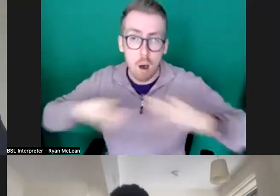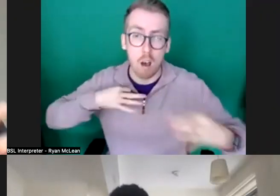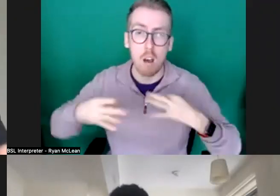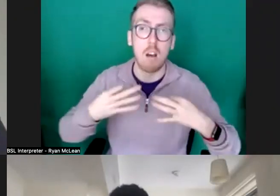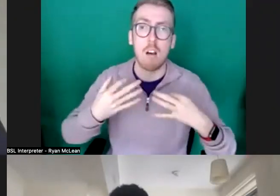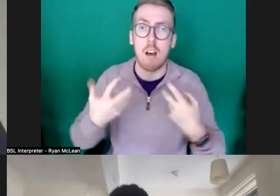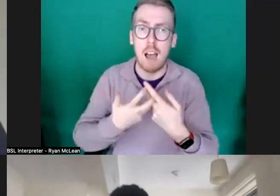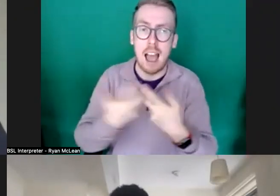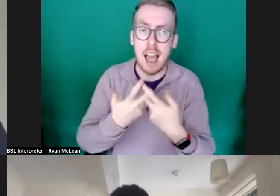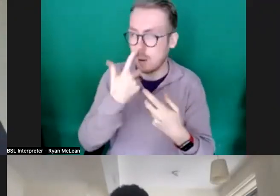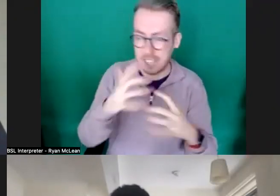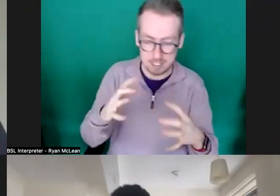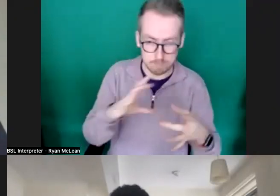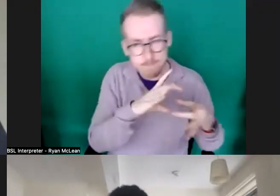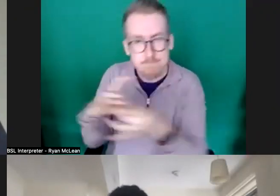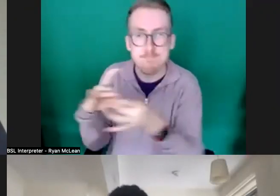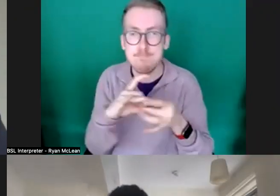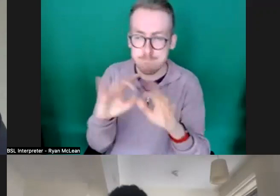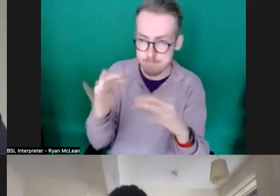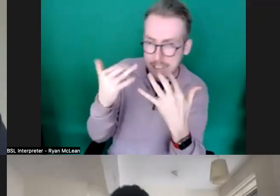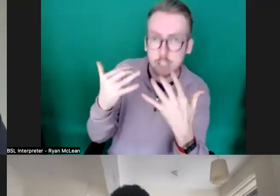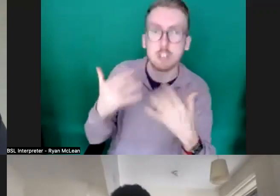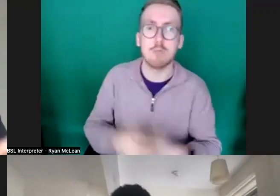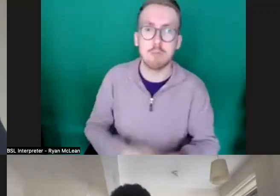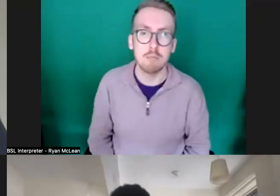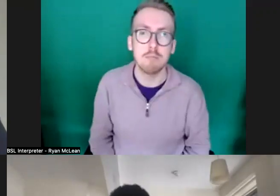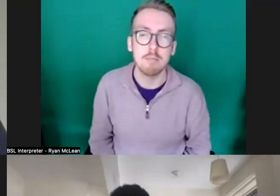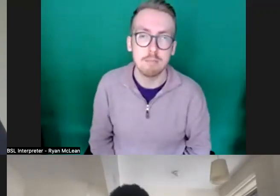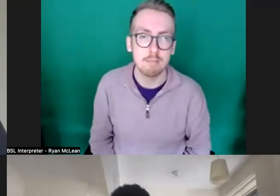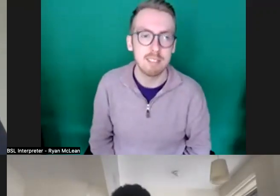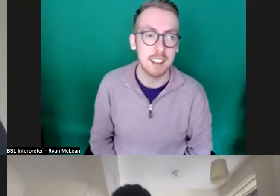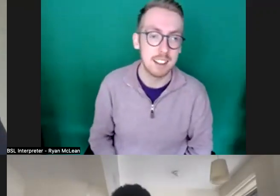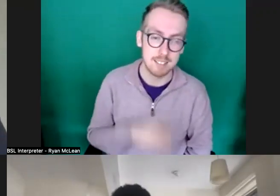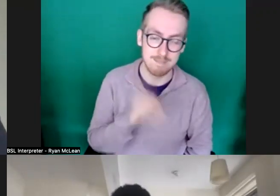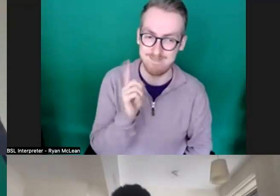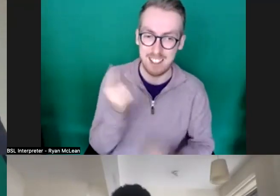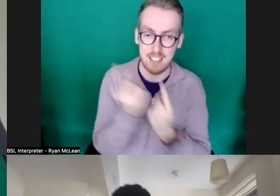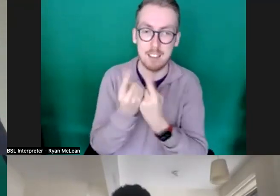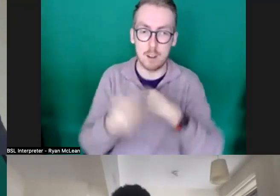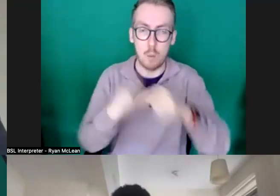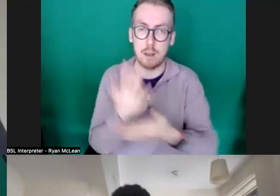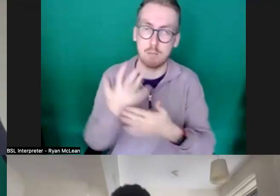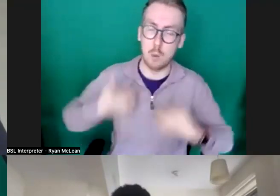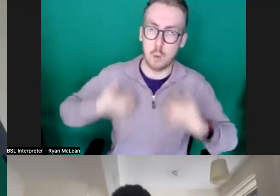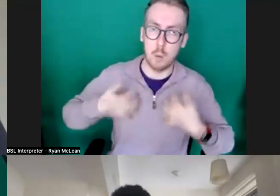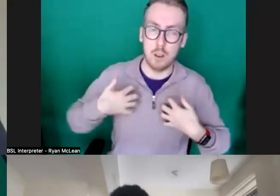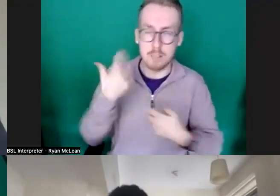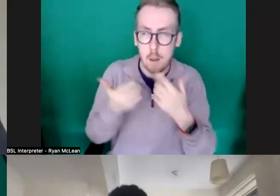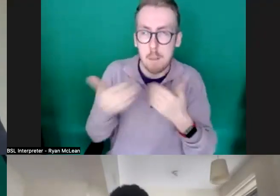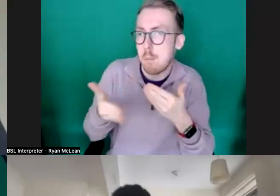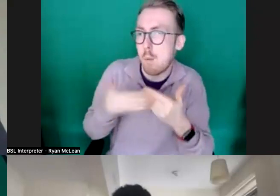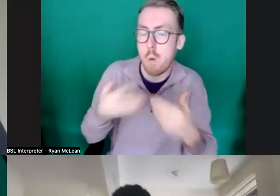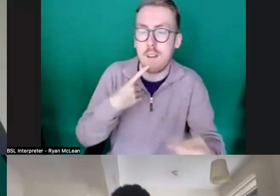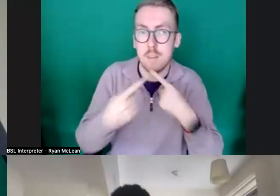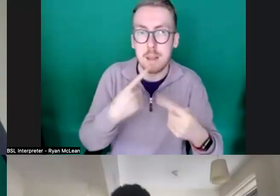of engage and hold their attention and throughout the show and those are the sorts of things that we're really interested in finding out about and